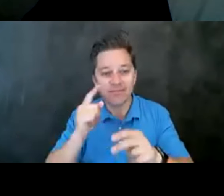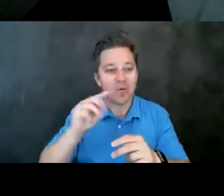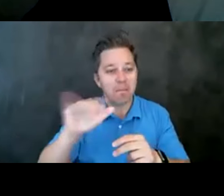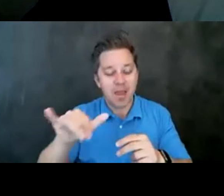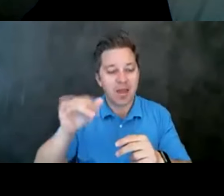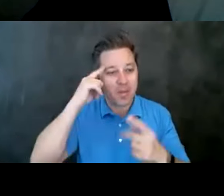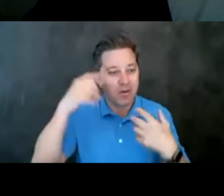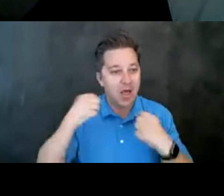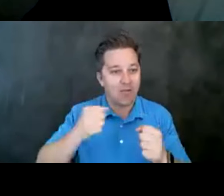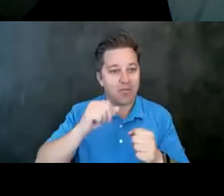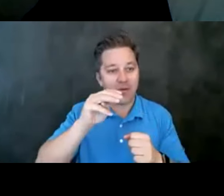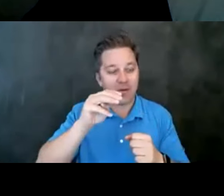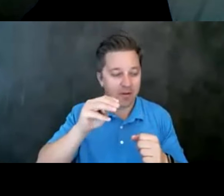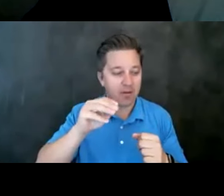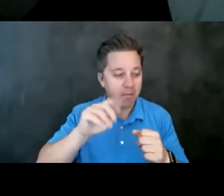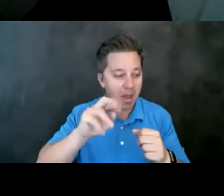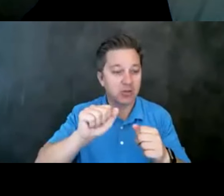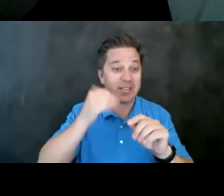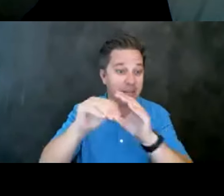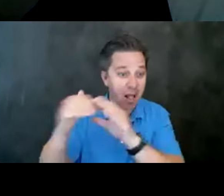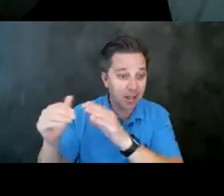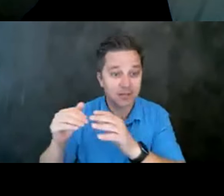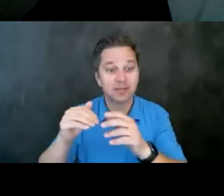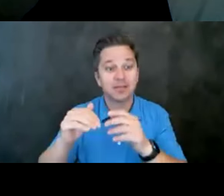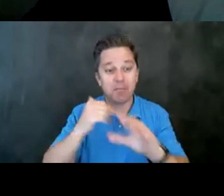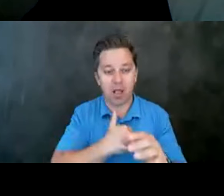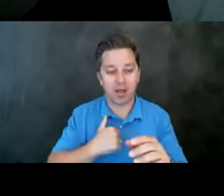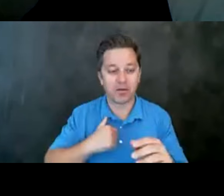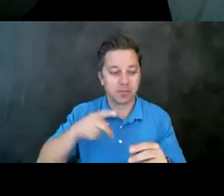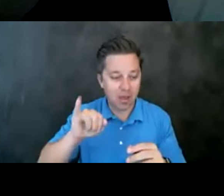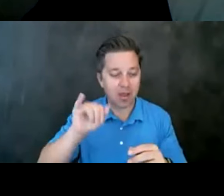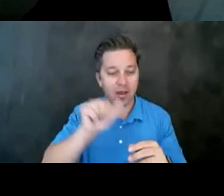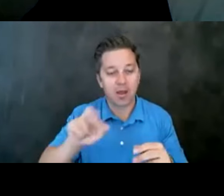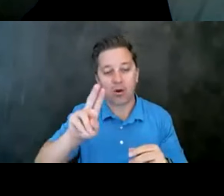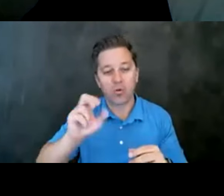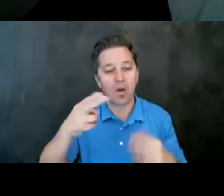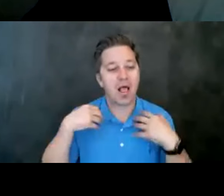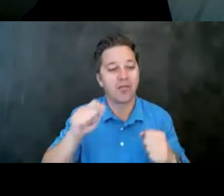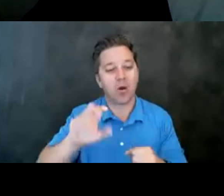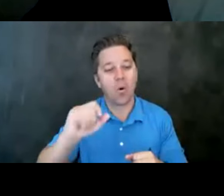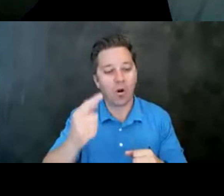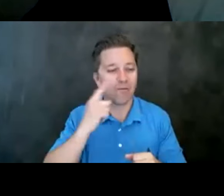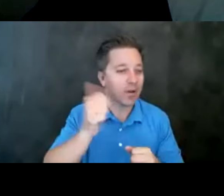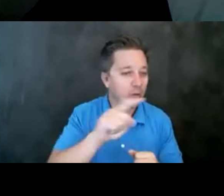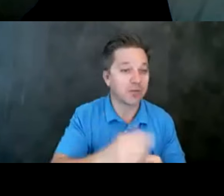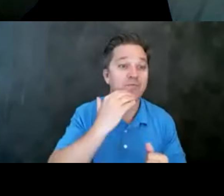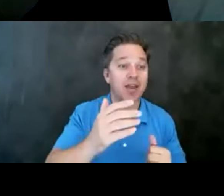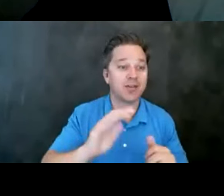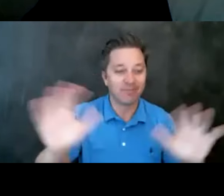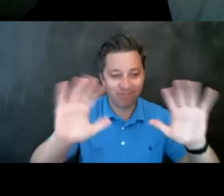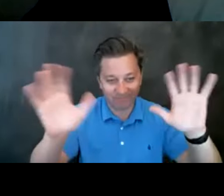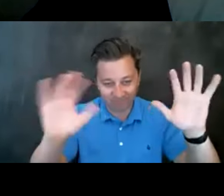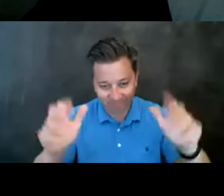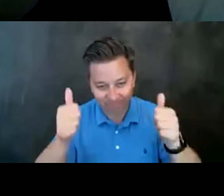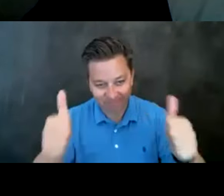um, and, um, email us at pei.ruhealth.org for any questions. Thanks so much, everybody, and have an awesome day.